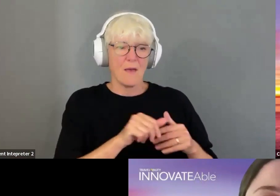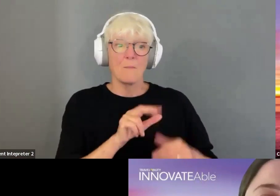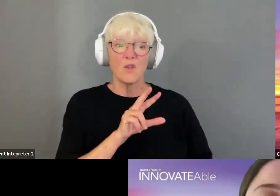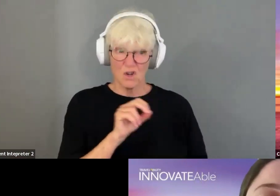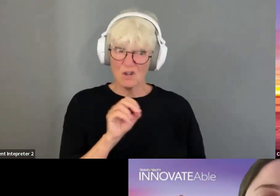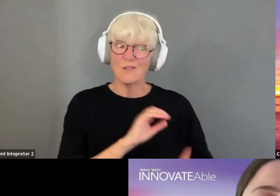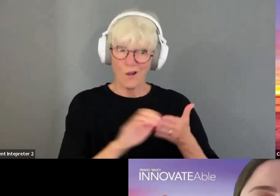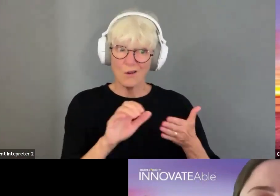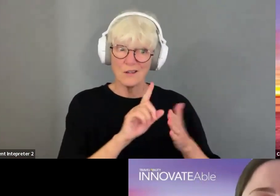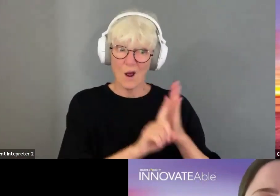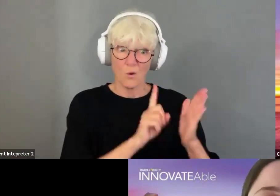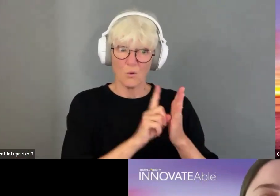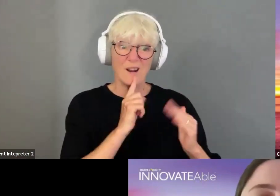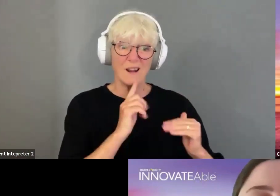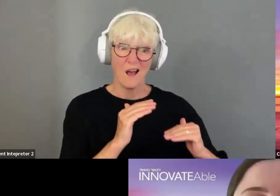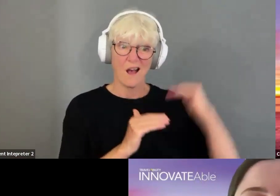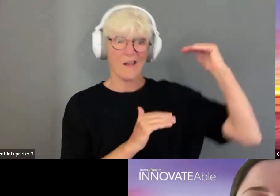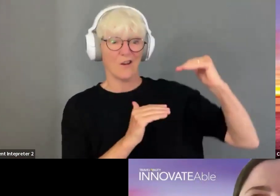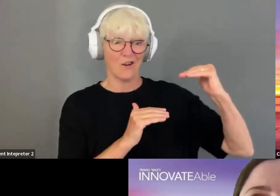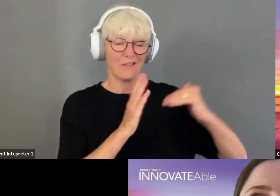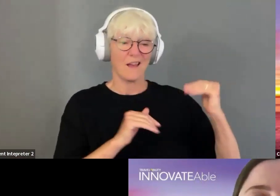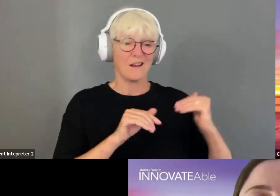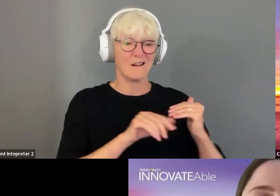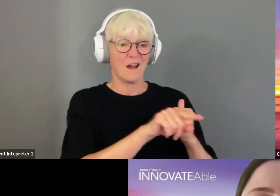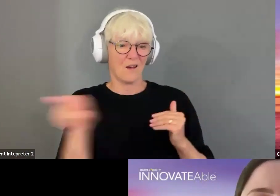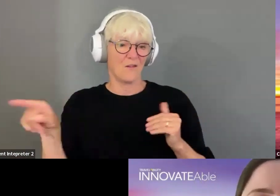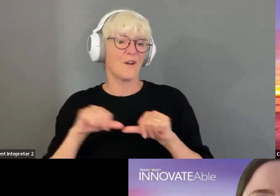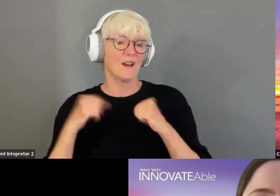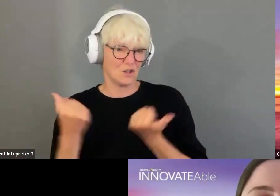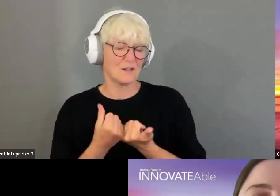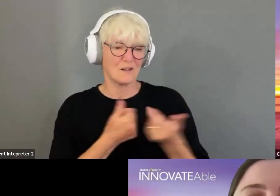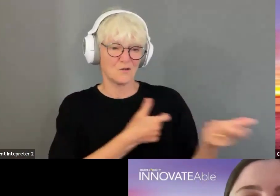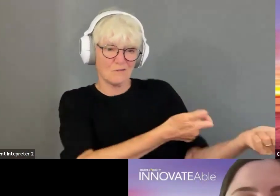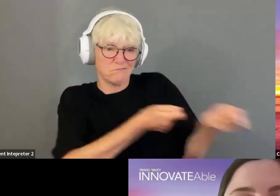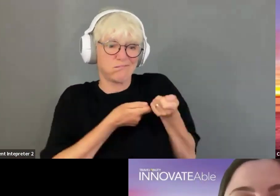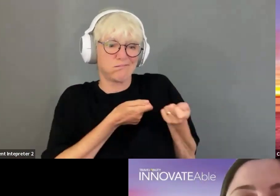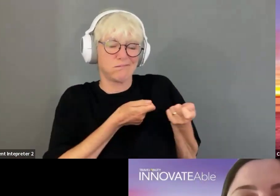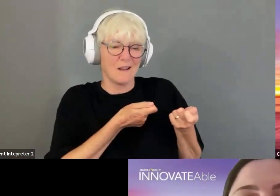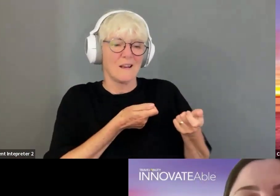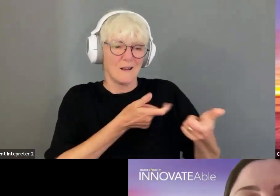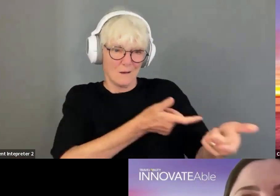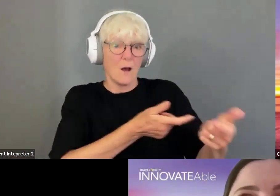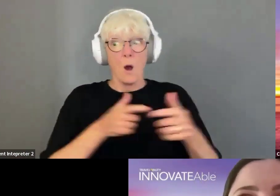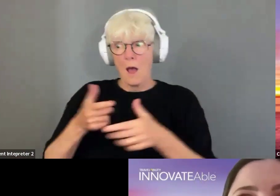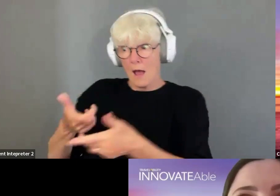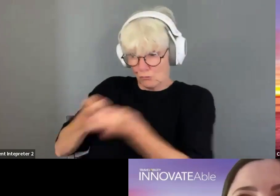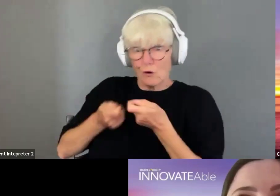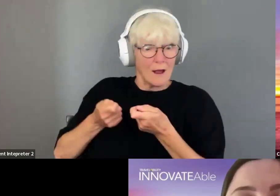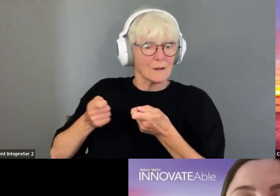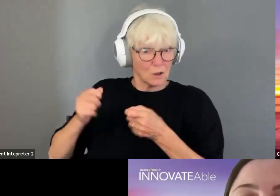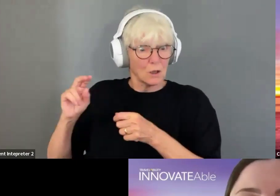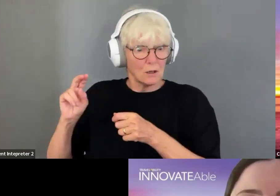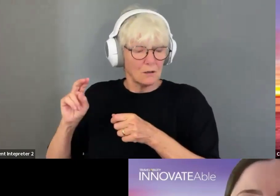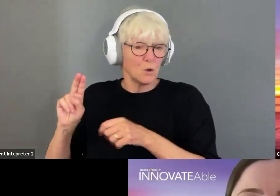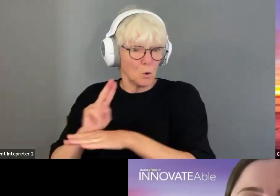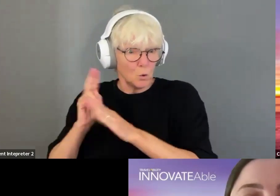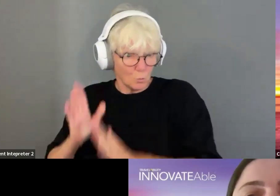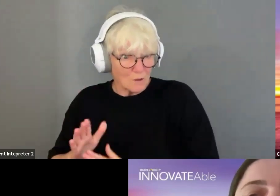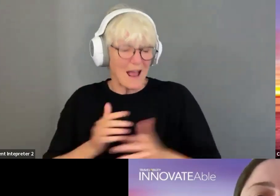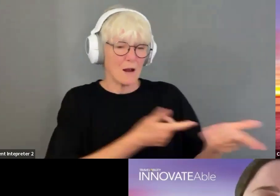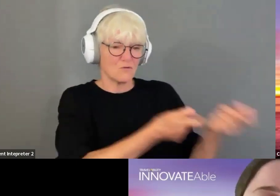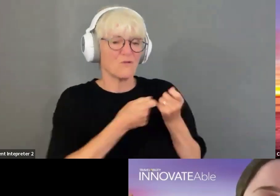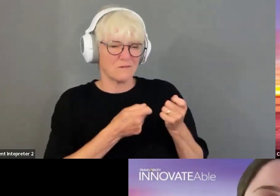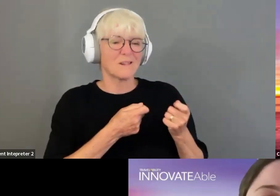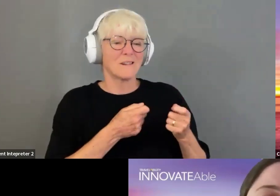an hour. So we're kind of trying to, to, um, attract both sides by having a, uh, a good price point on the